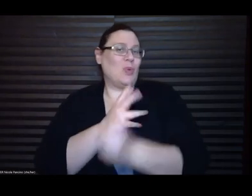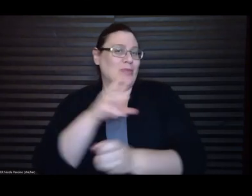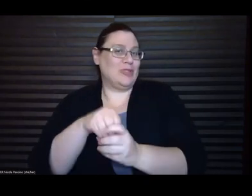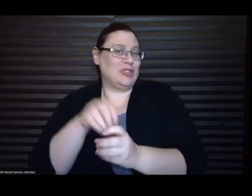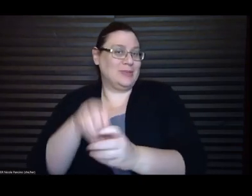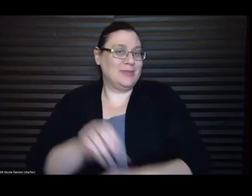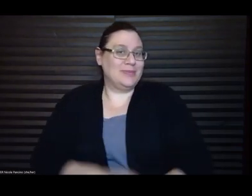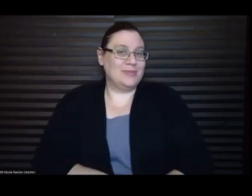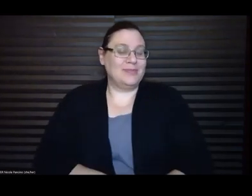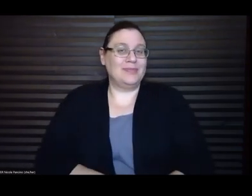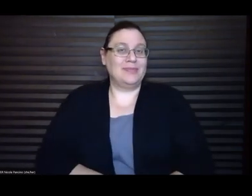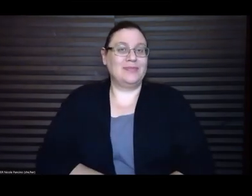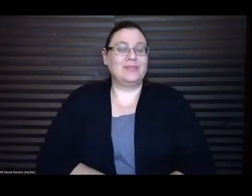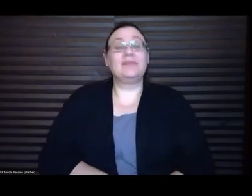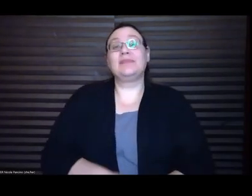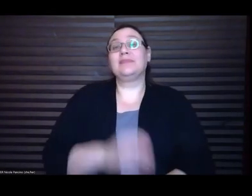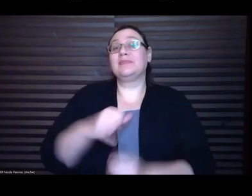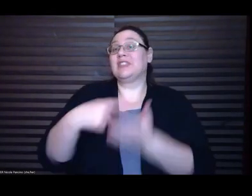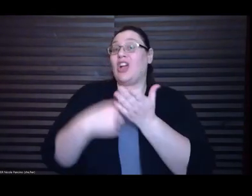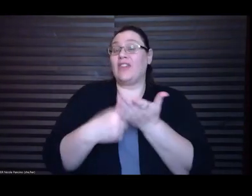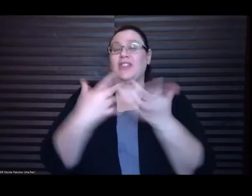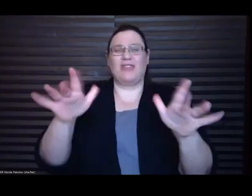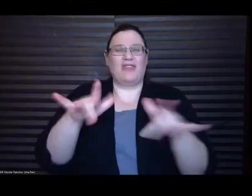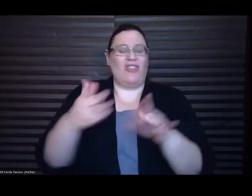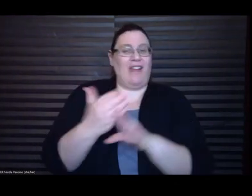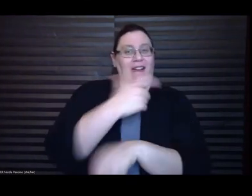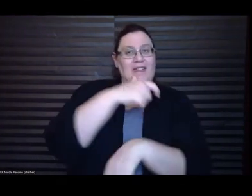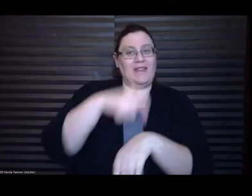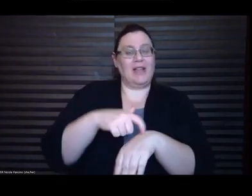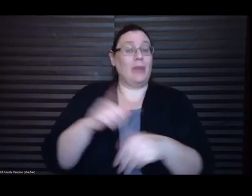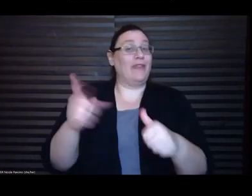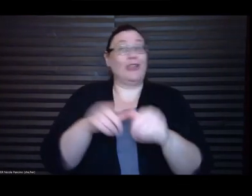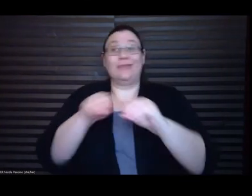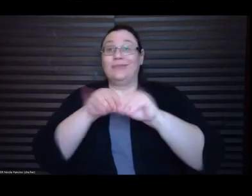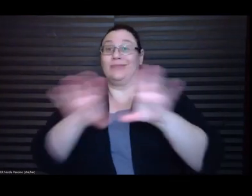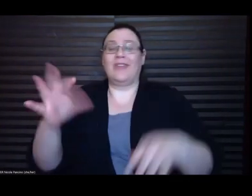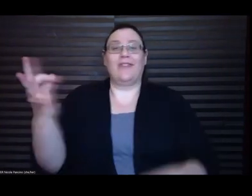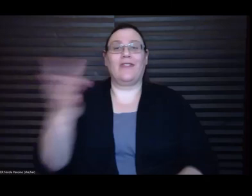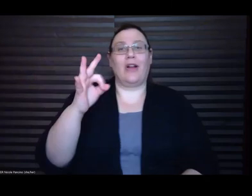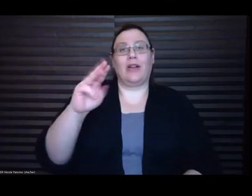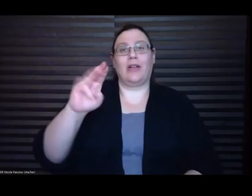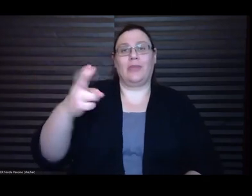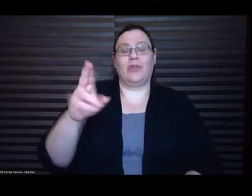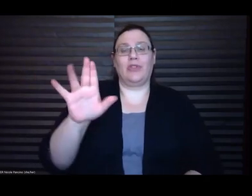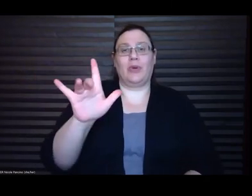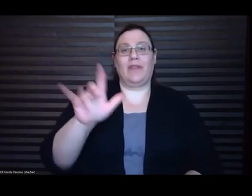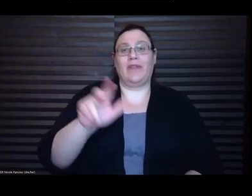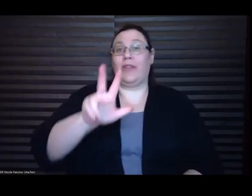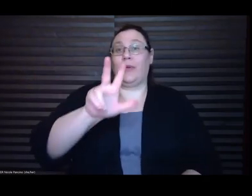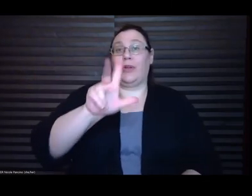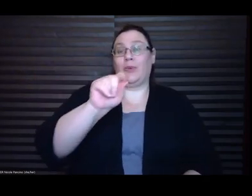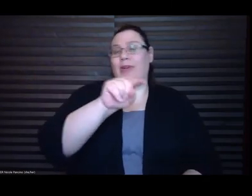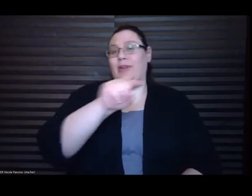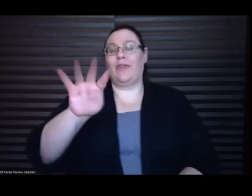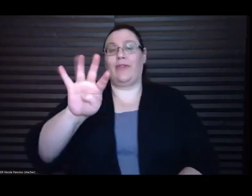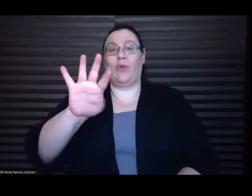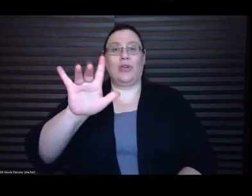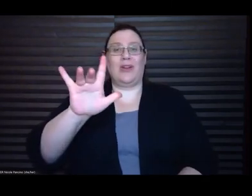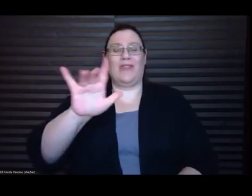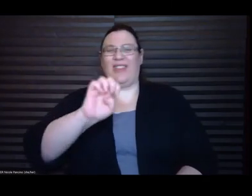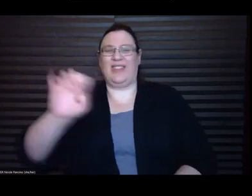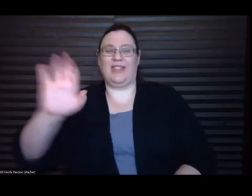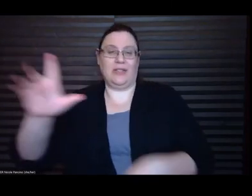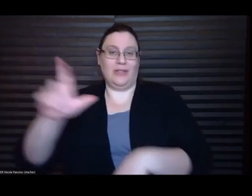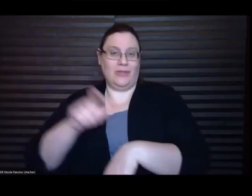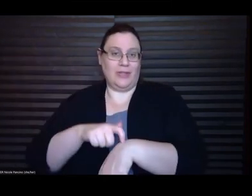This conversation was pre-recorded and a premiering on Friday, March 25th from 3.20 to 4.35 p.m. Eastern Time. After